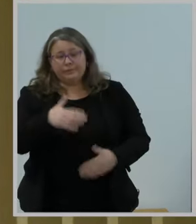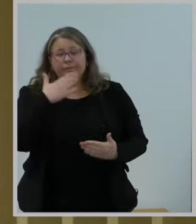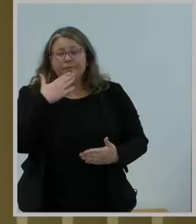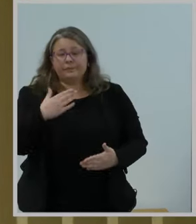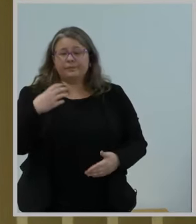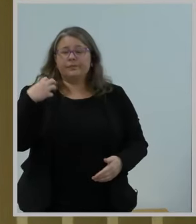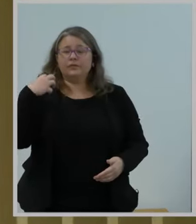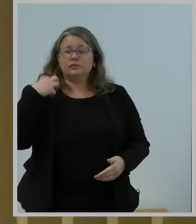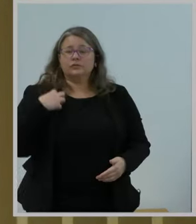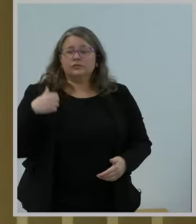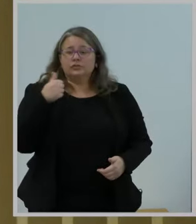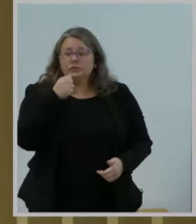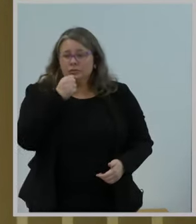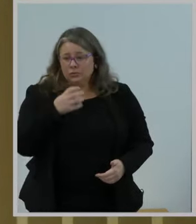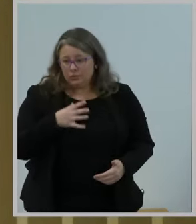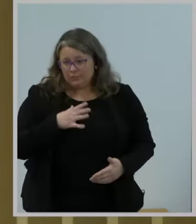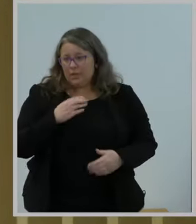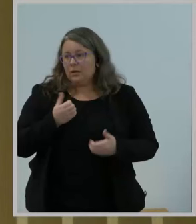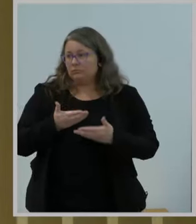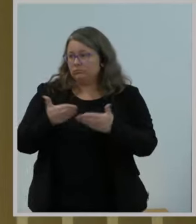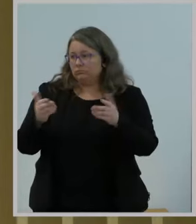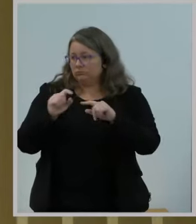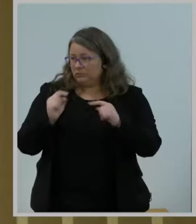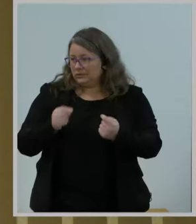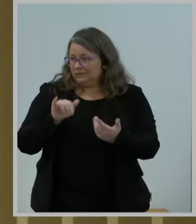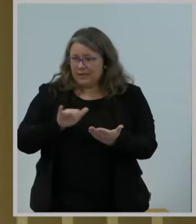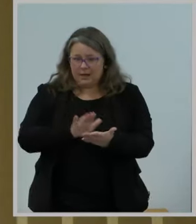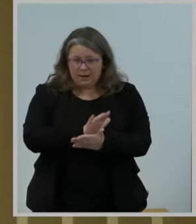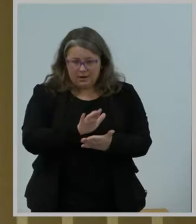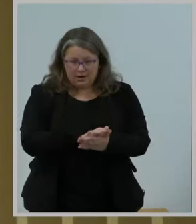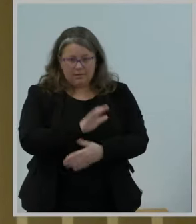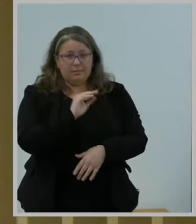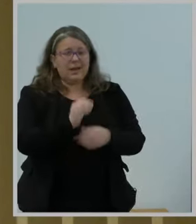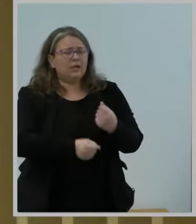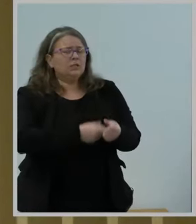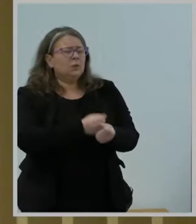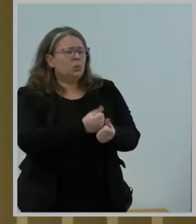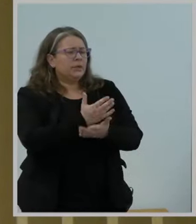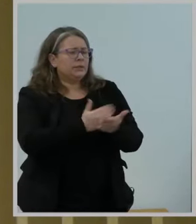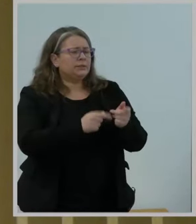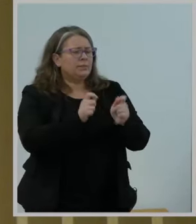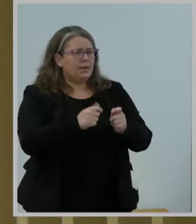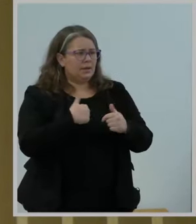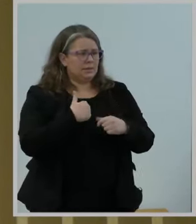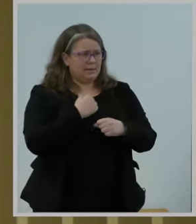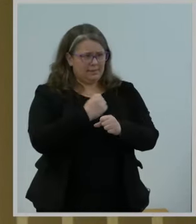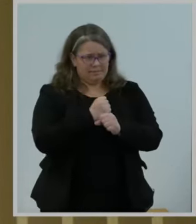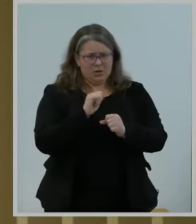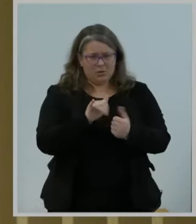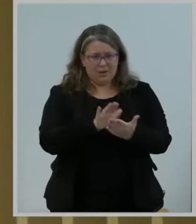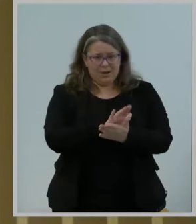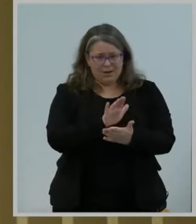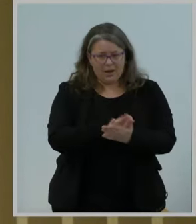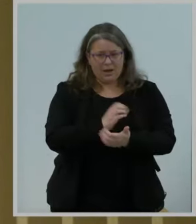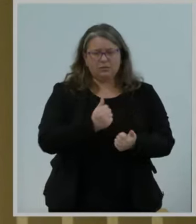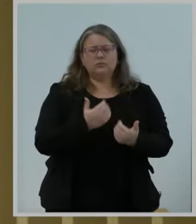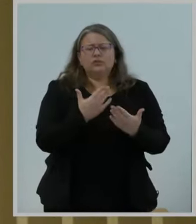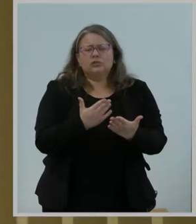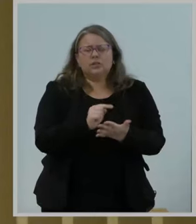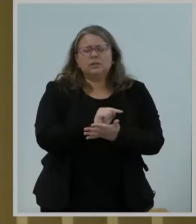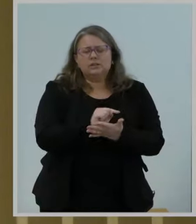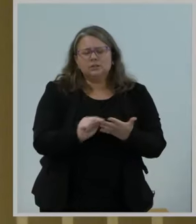this item, in addition to supporting some of the edits that I made to the item, suggested to the item, including those that further support